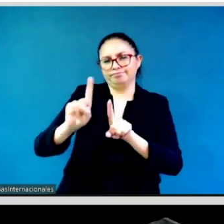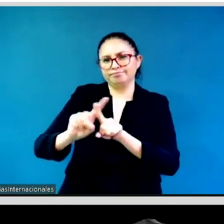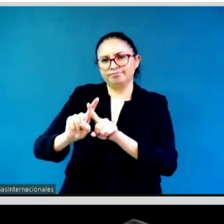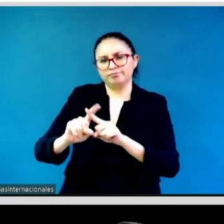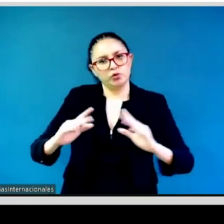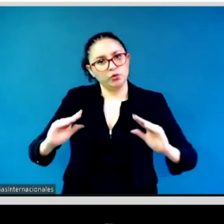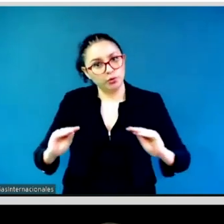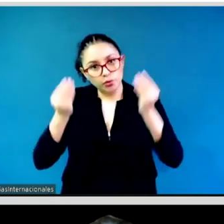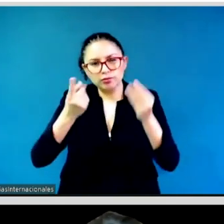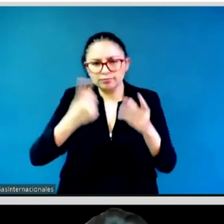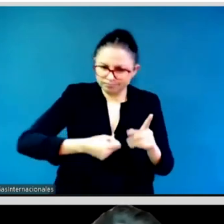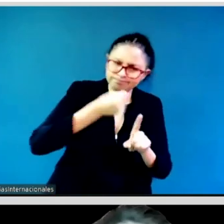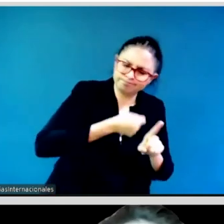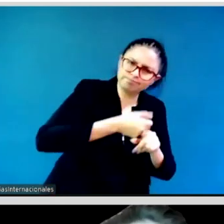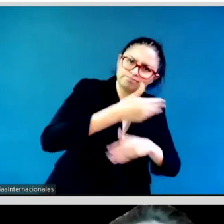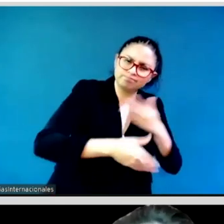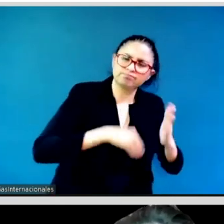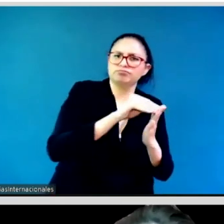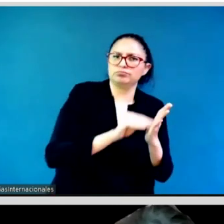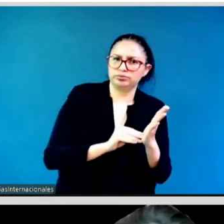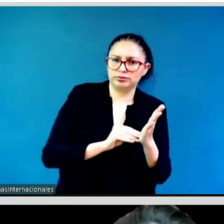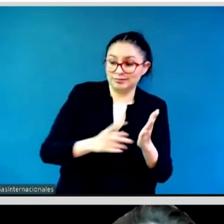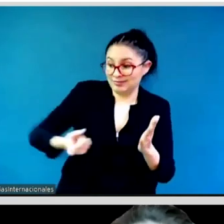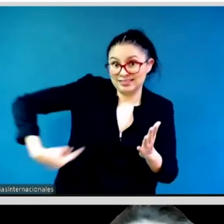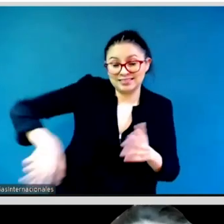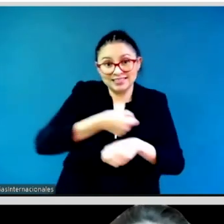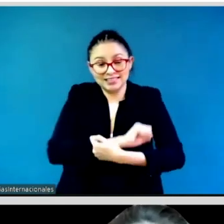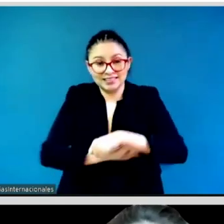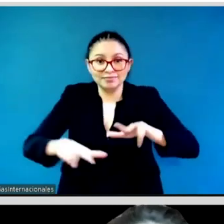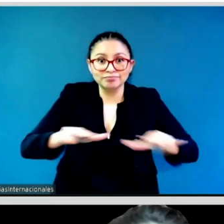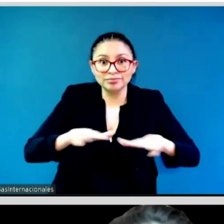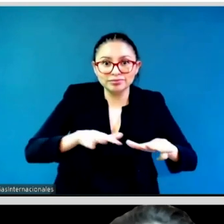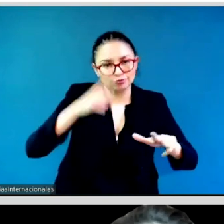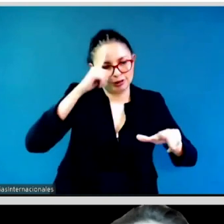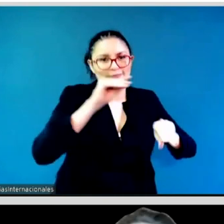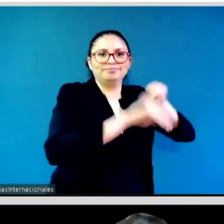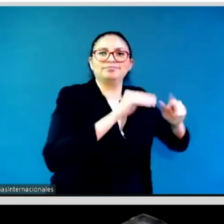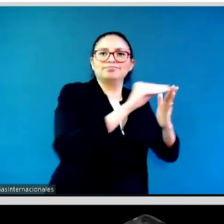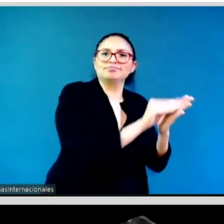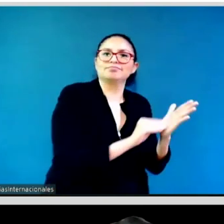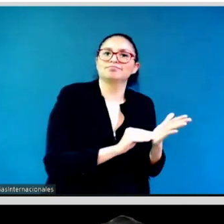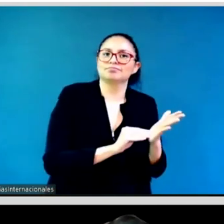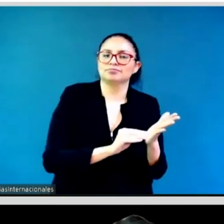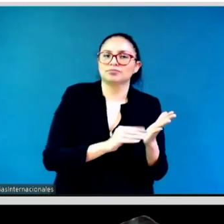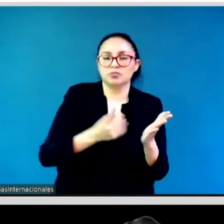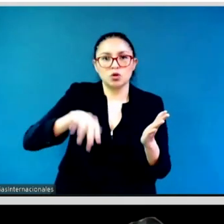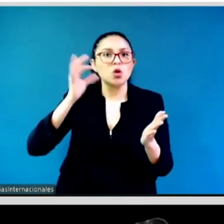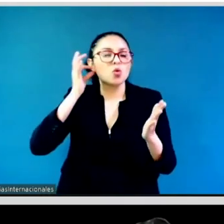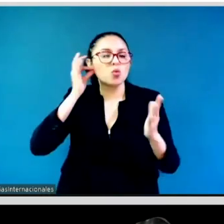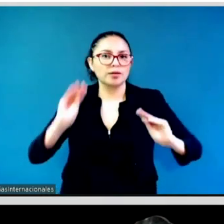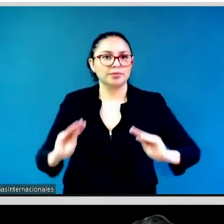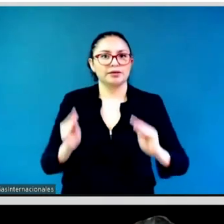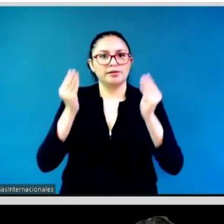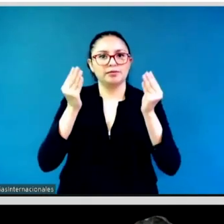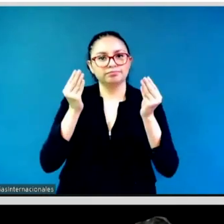young feminist manifesto for the Jeff and have some really concrete recommendations for the action coalitions as well,